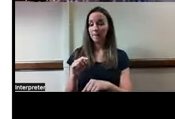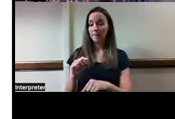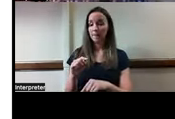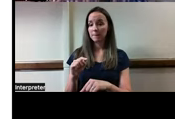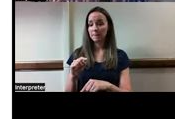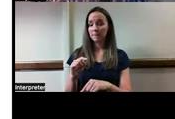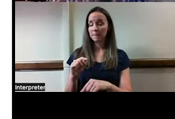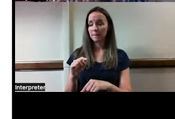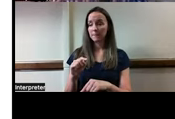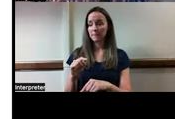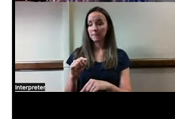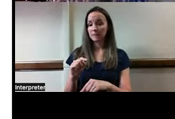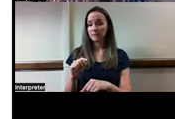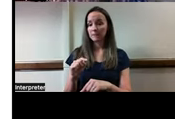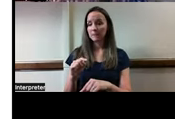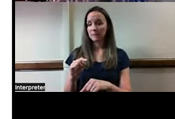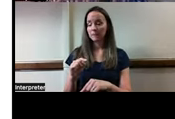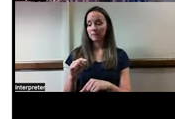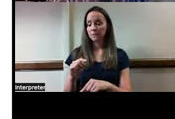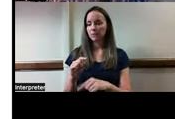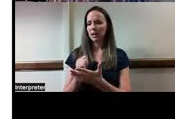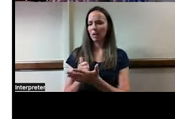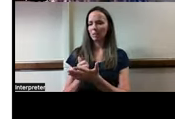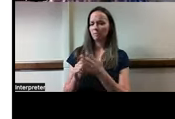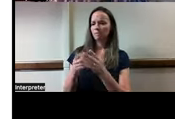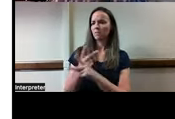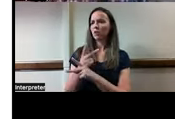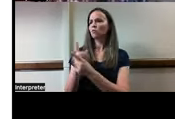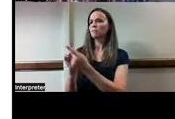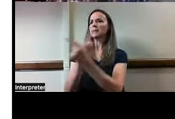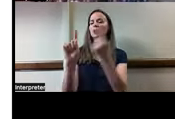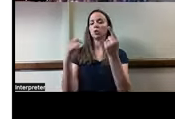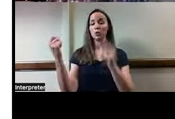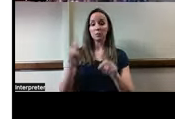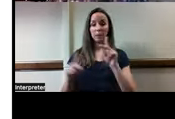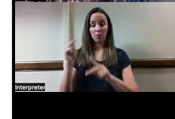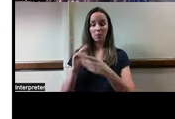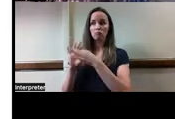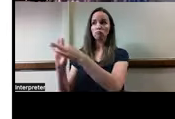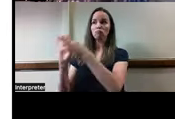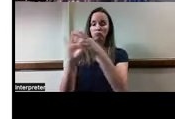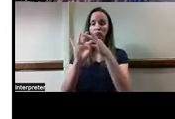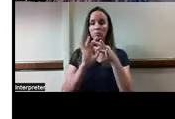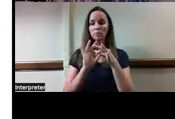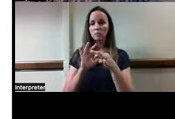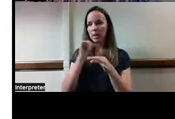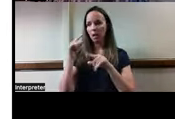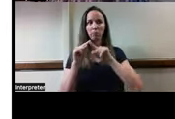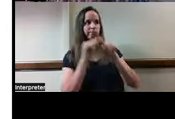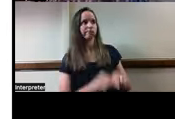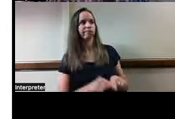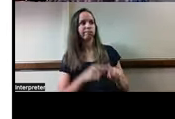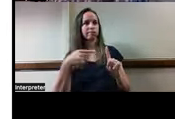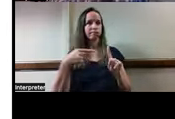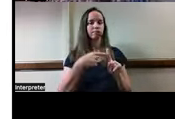help them develop other supports and other relationships with other people that you can have so that you're not relying on them as your